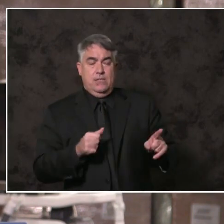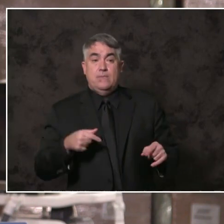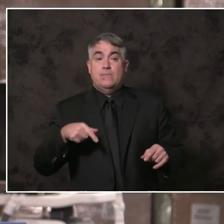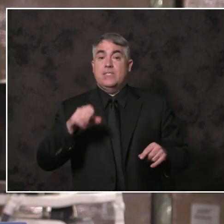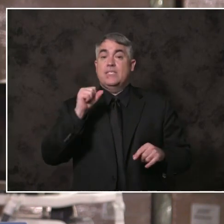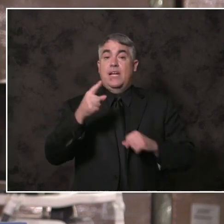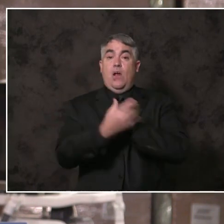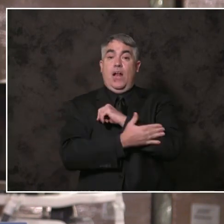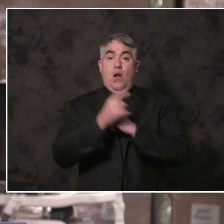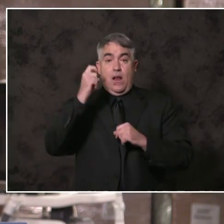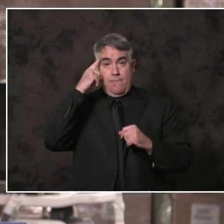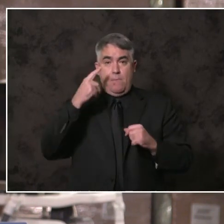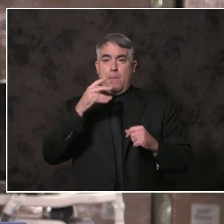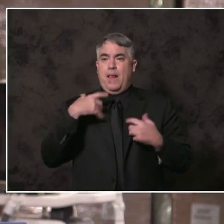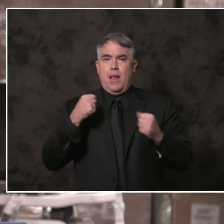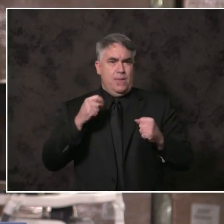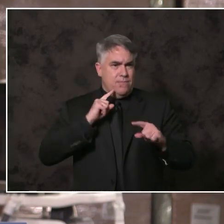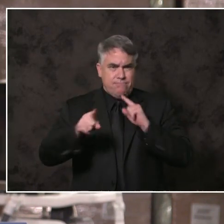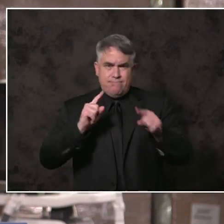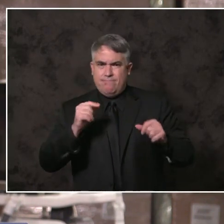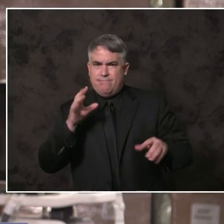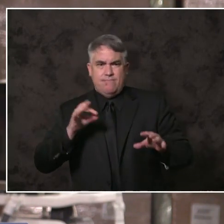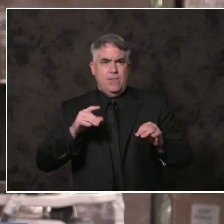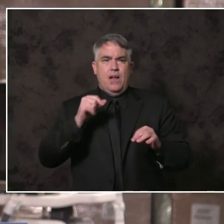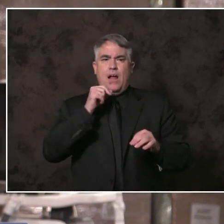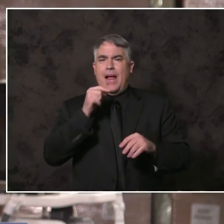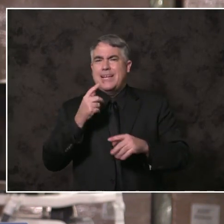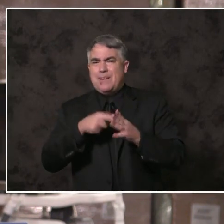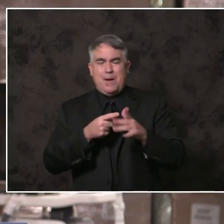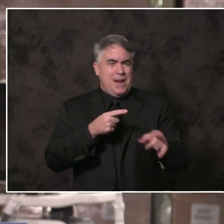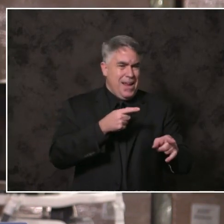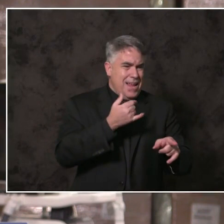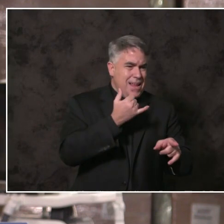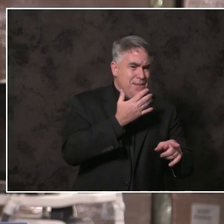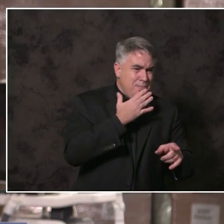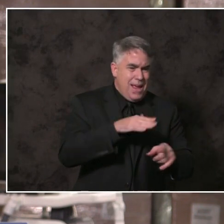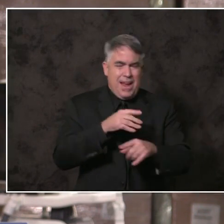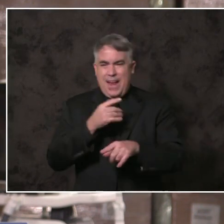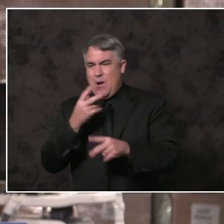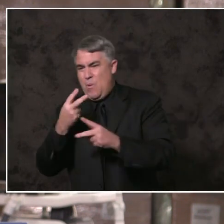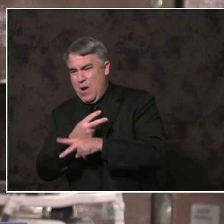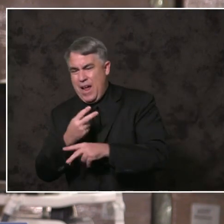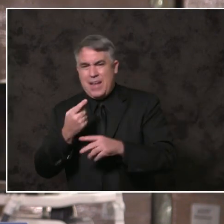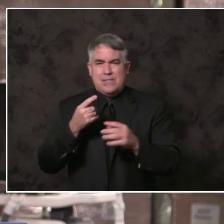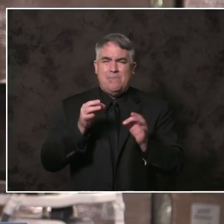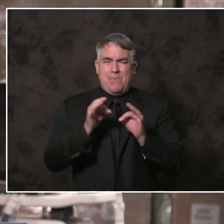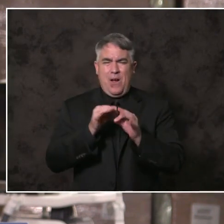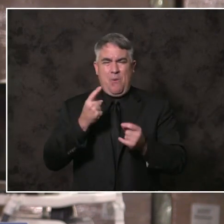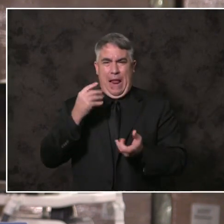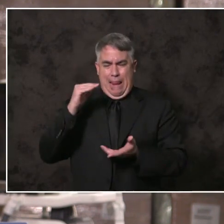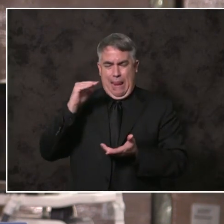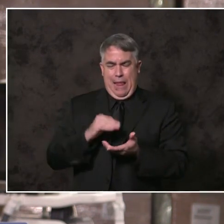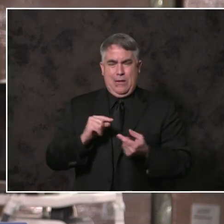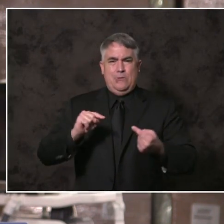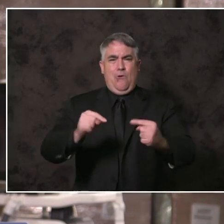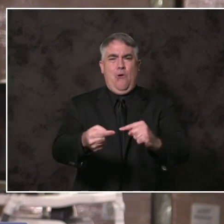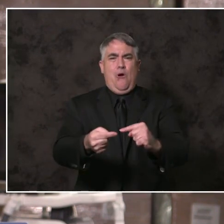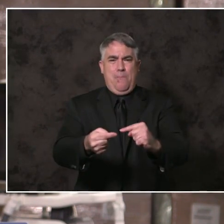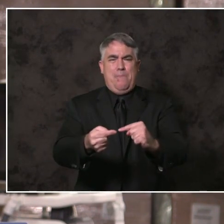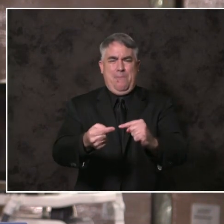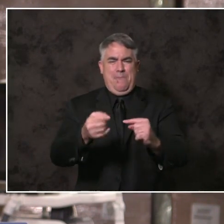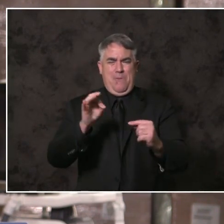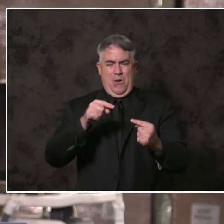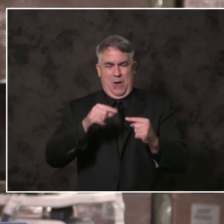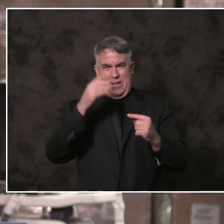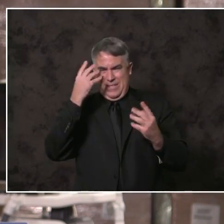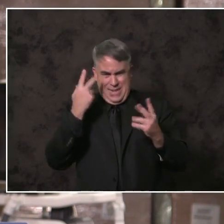a daily choice between bad options and worse options. Trying to do the least harm. And even when we're making